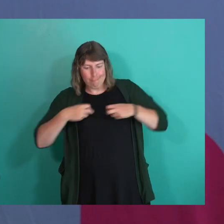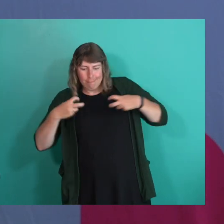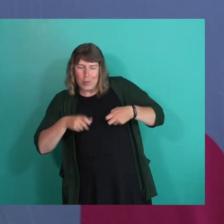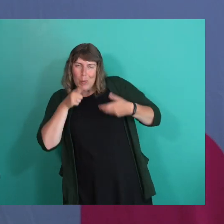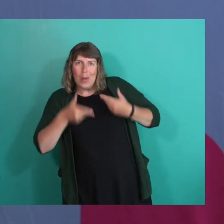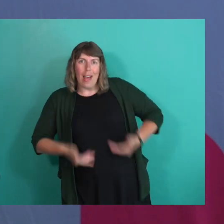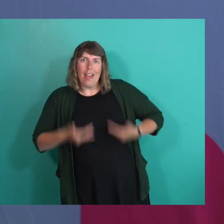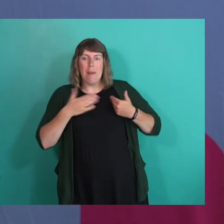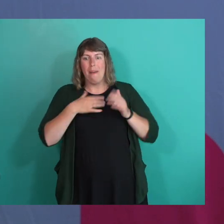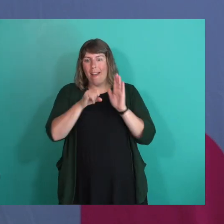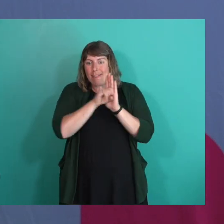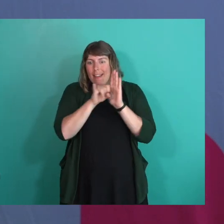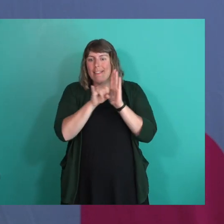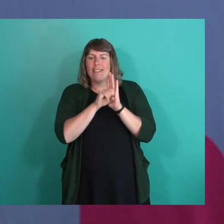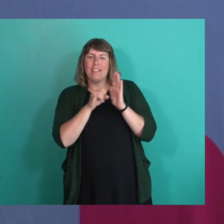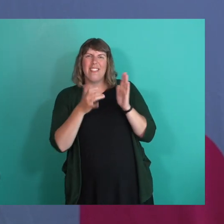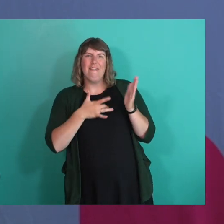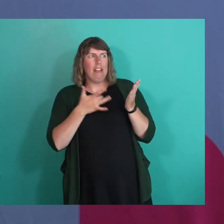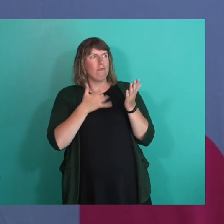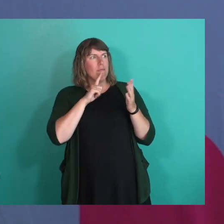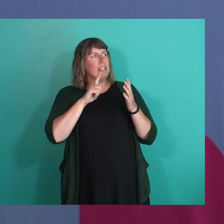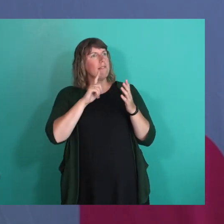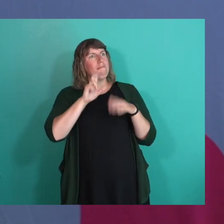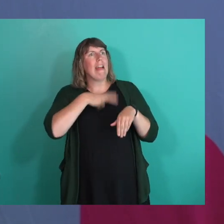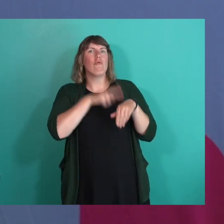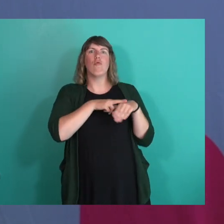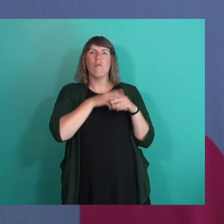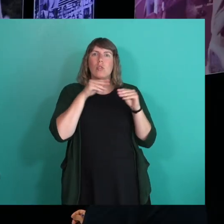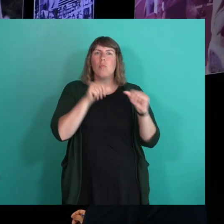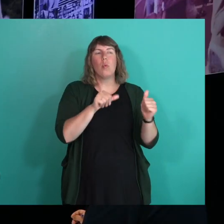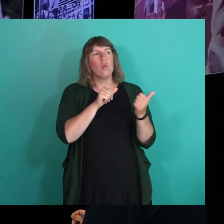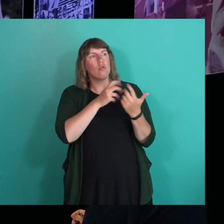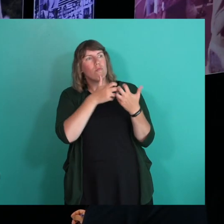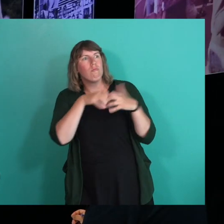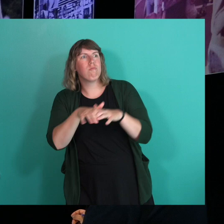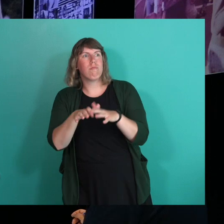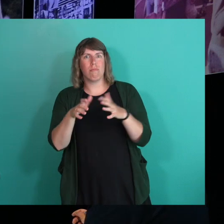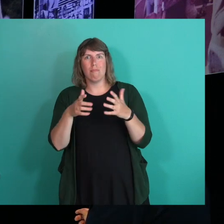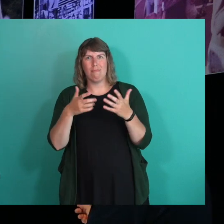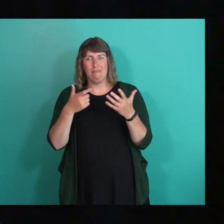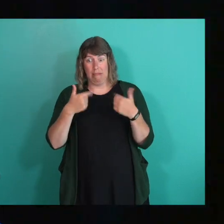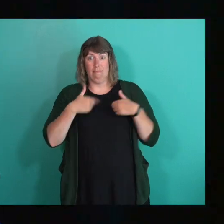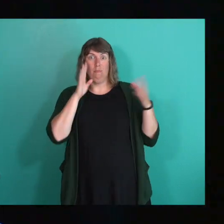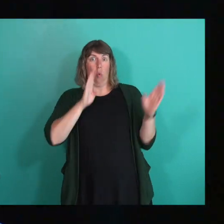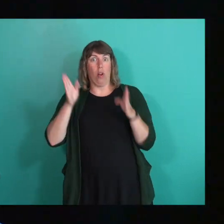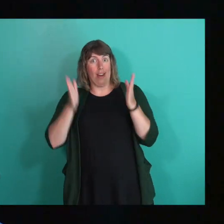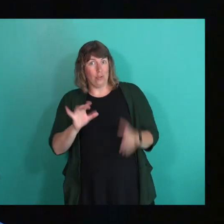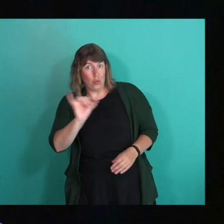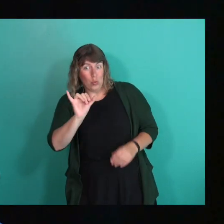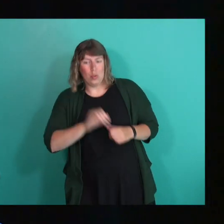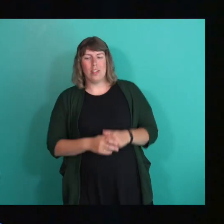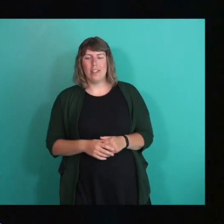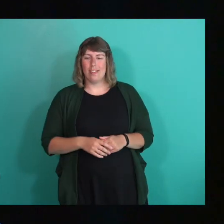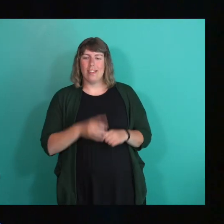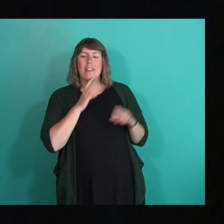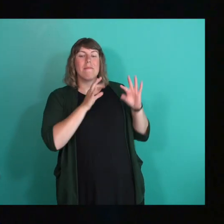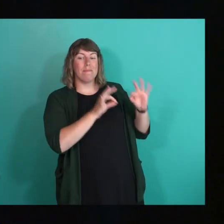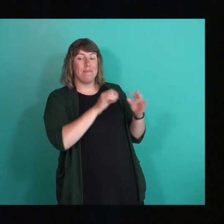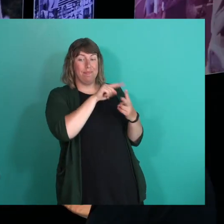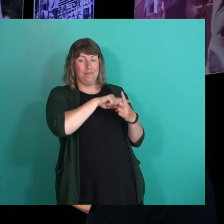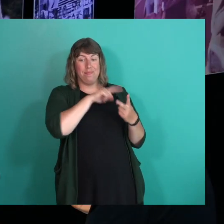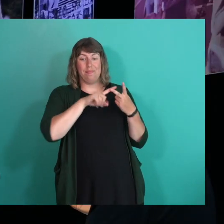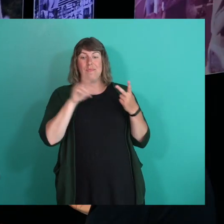sort of organically as as an organizer. Yeah. Well, because we have you and